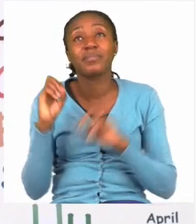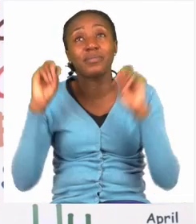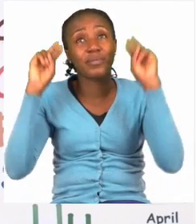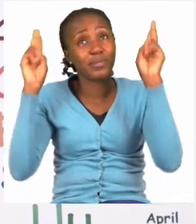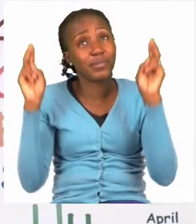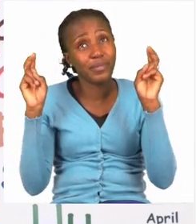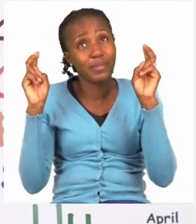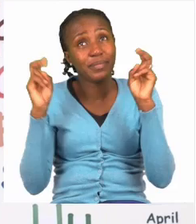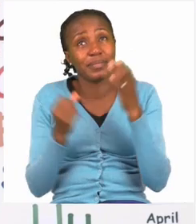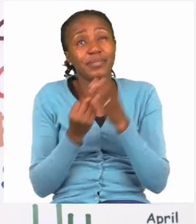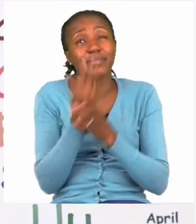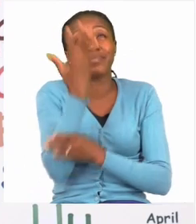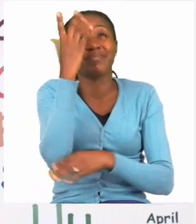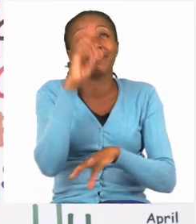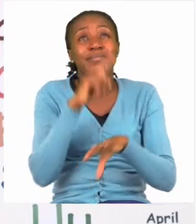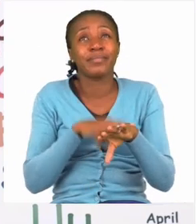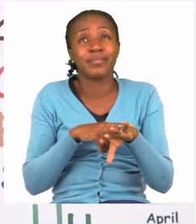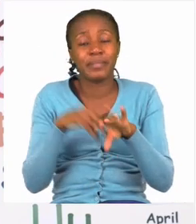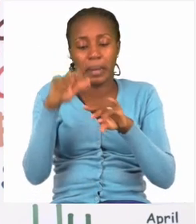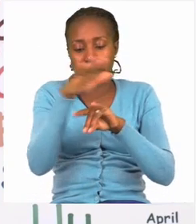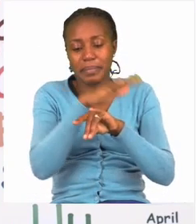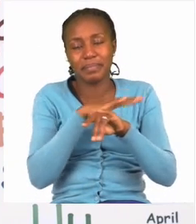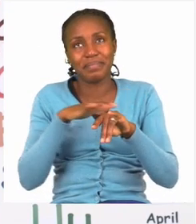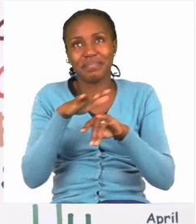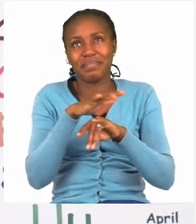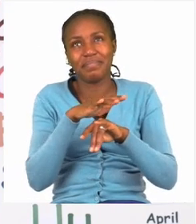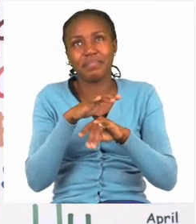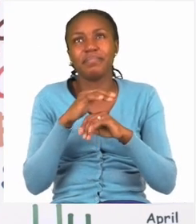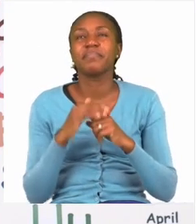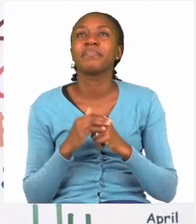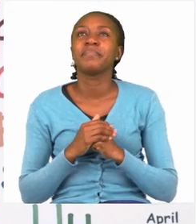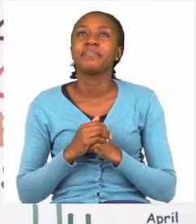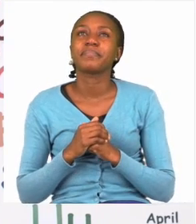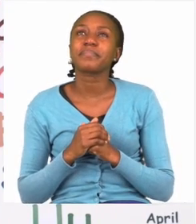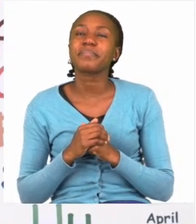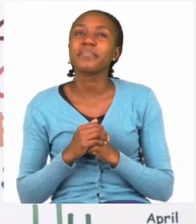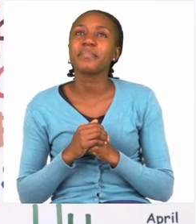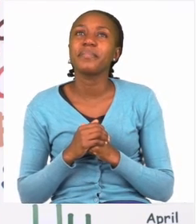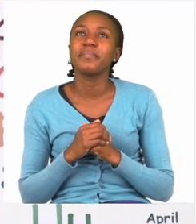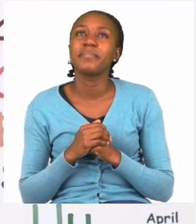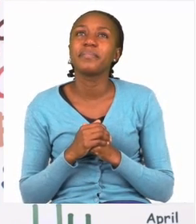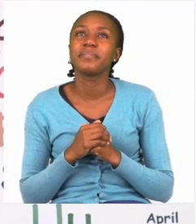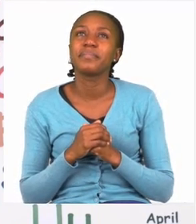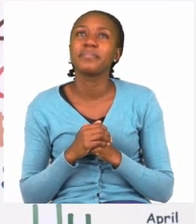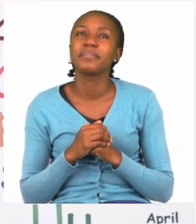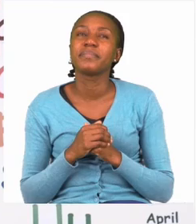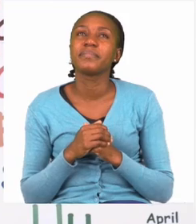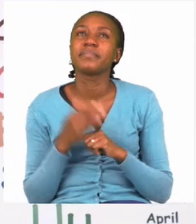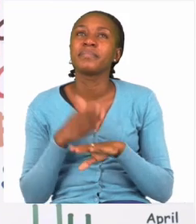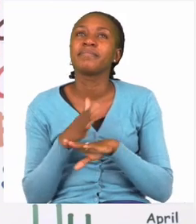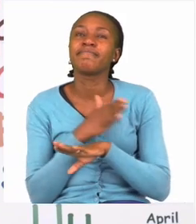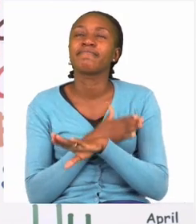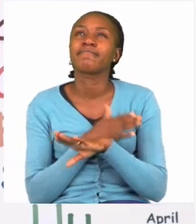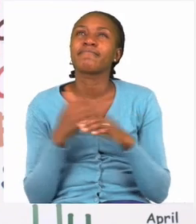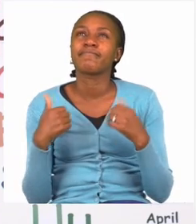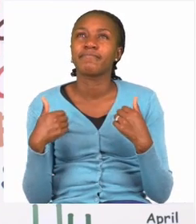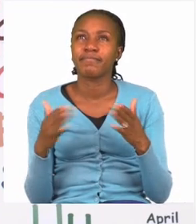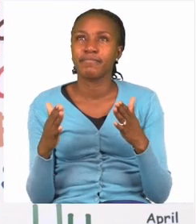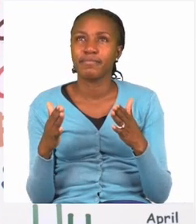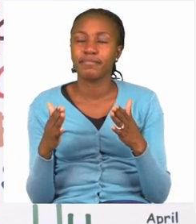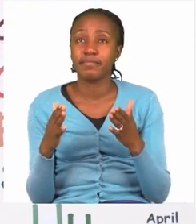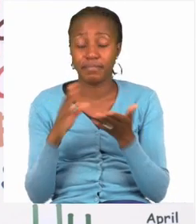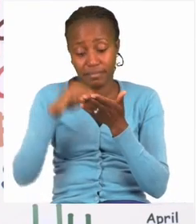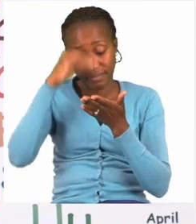theme this week is Spring and Animals. Now before we start our lesson